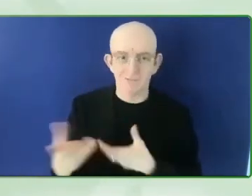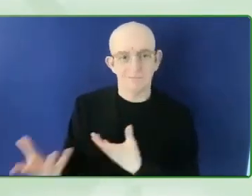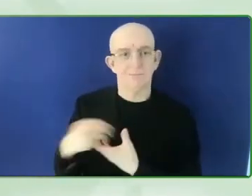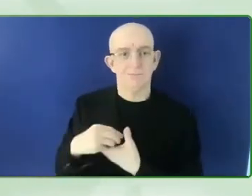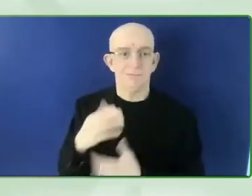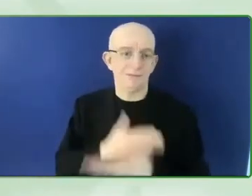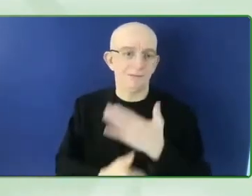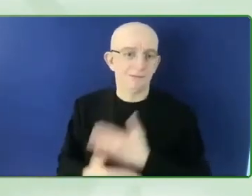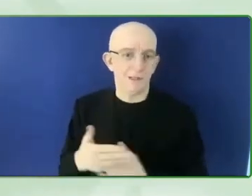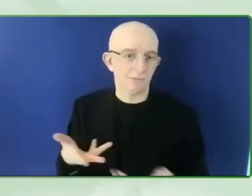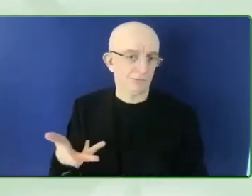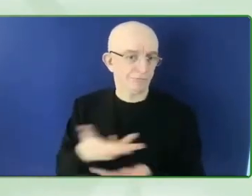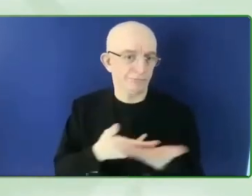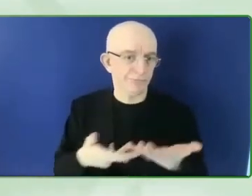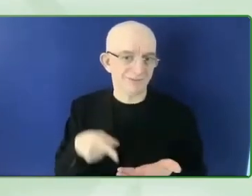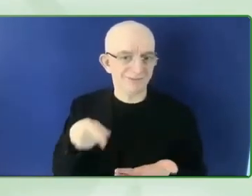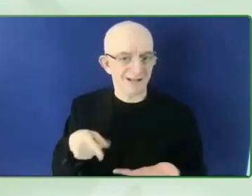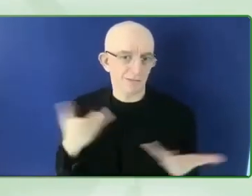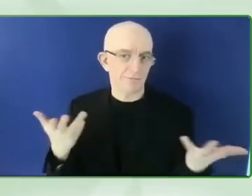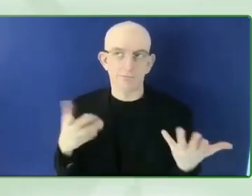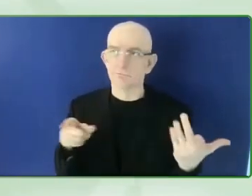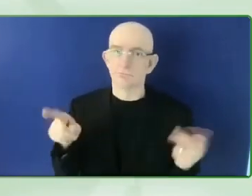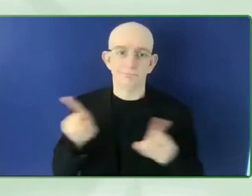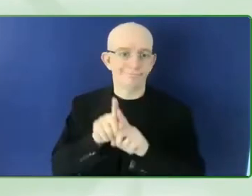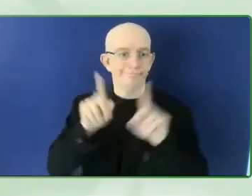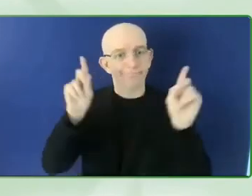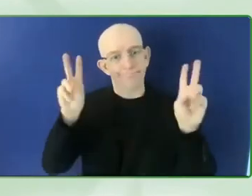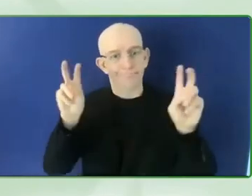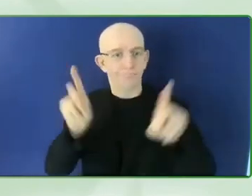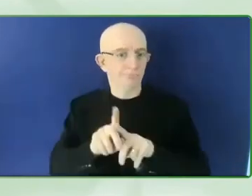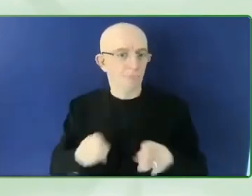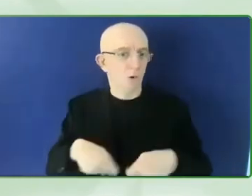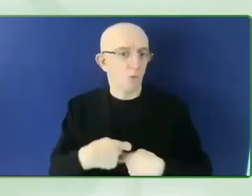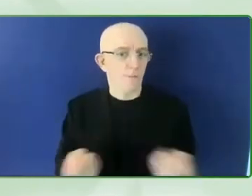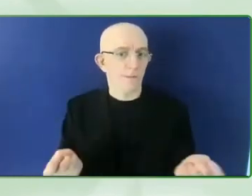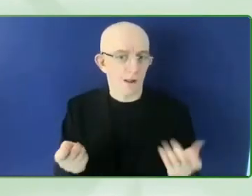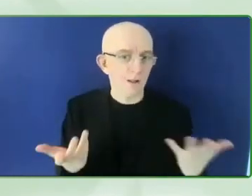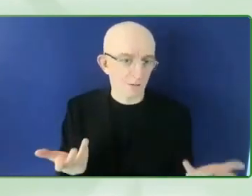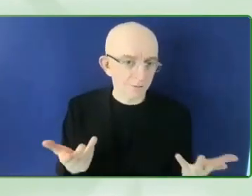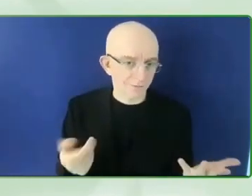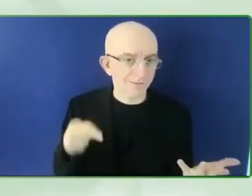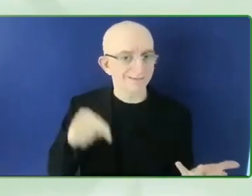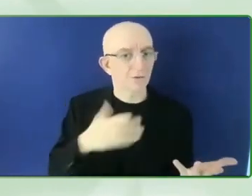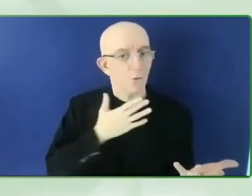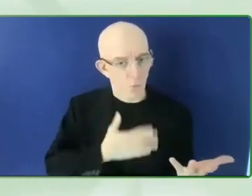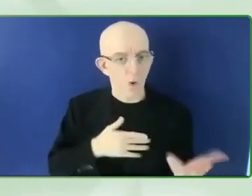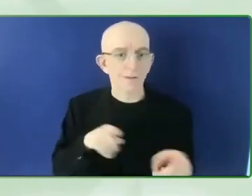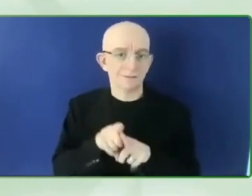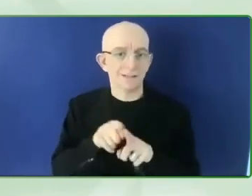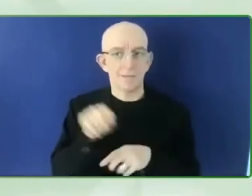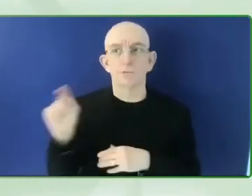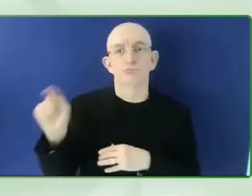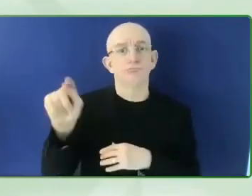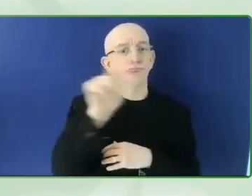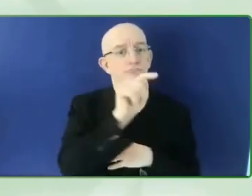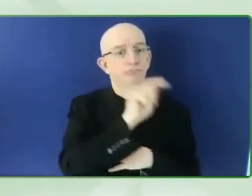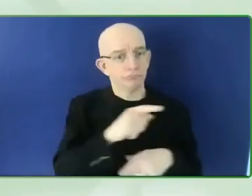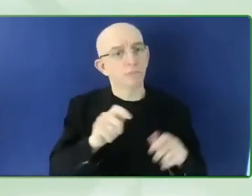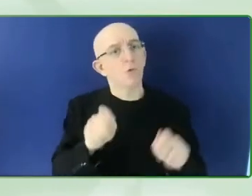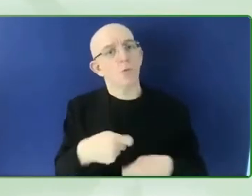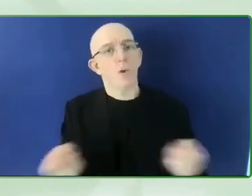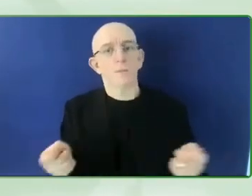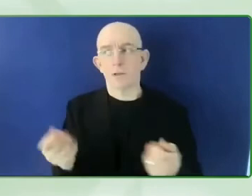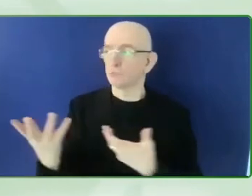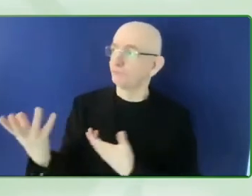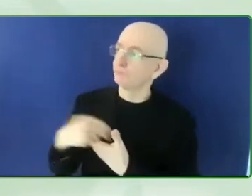we talking about climate resilience and disability, but disability is embedded in those conversations from the beginning. And we don't need a fireside chat to talk